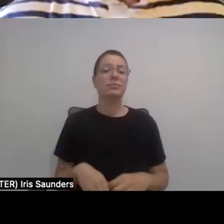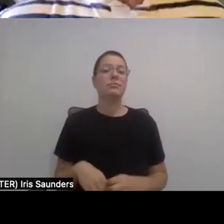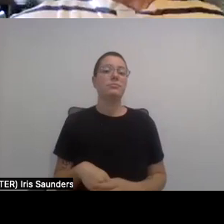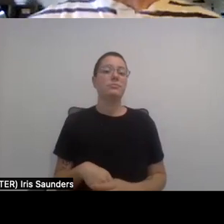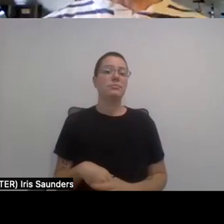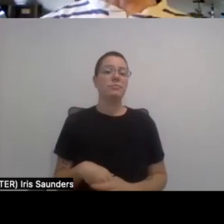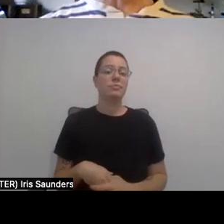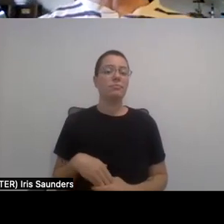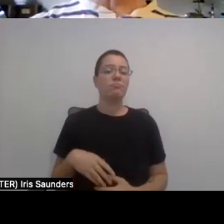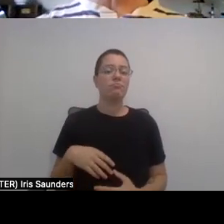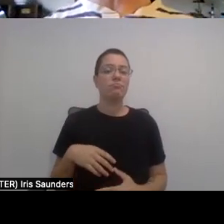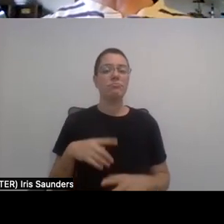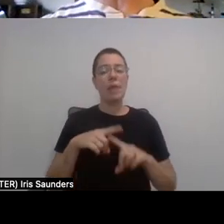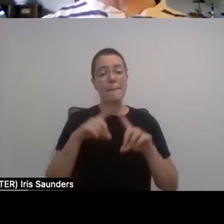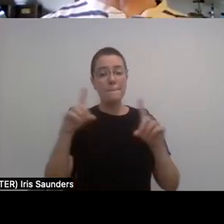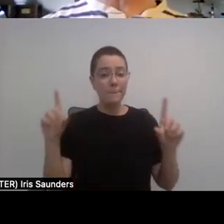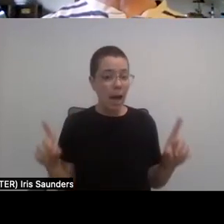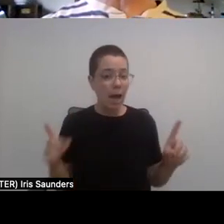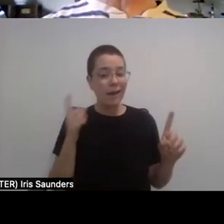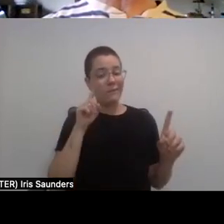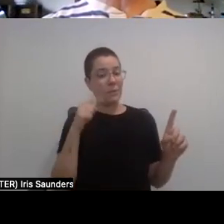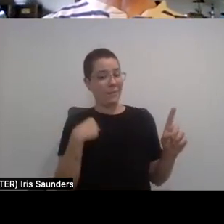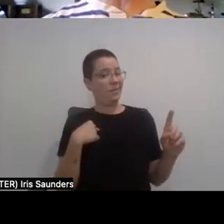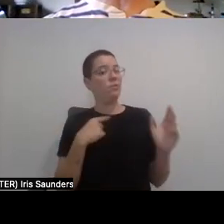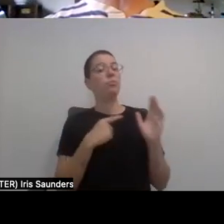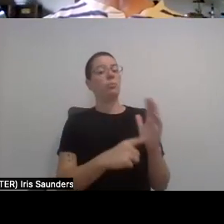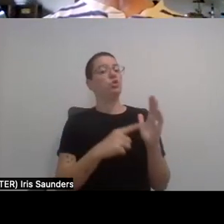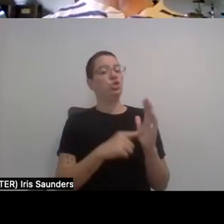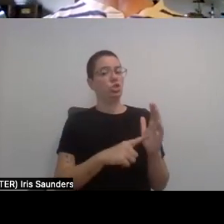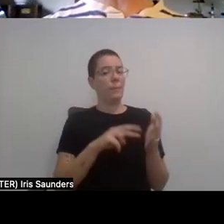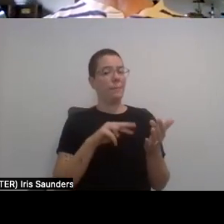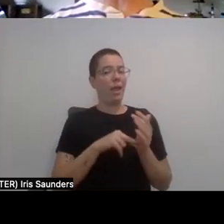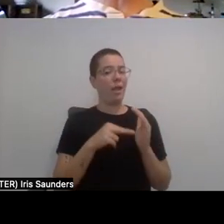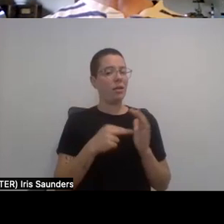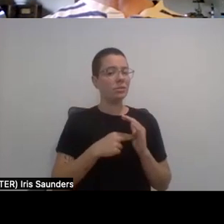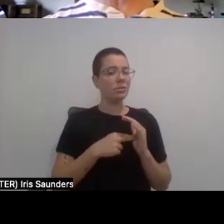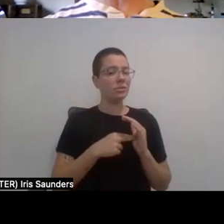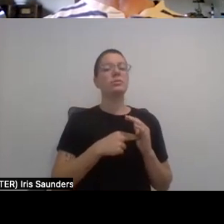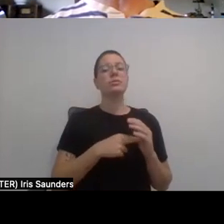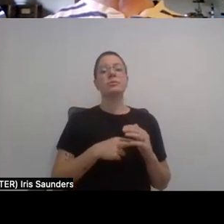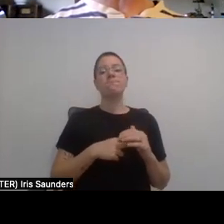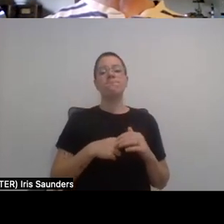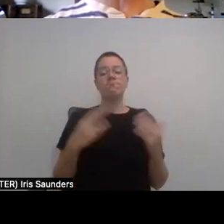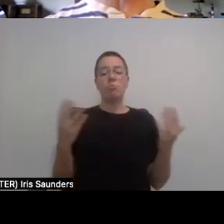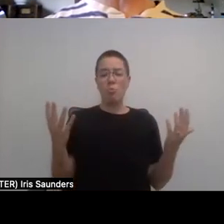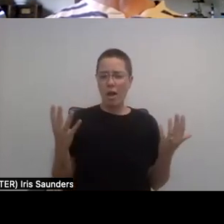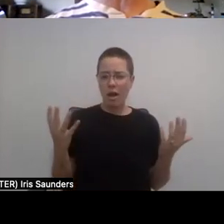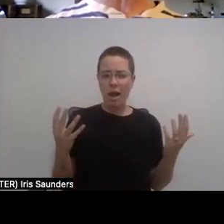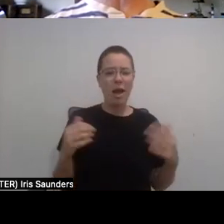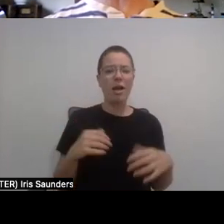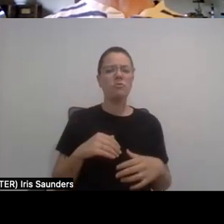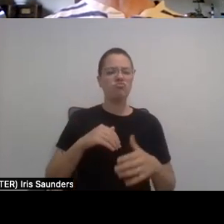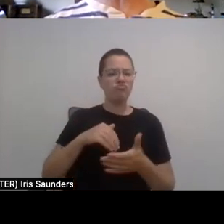And, but so for me, representation not only means dispelling the myths, stereotypes, and